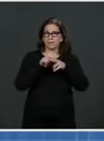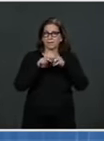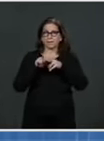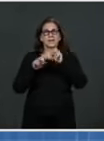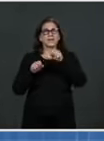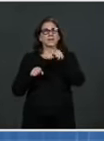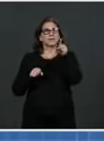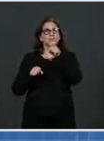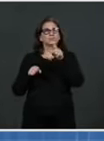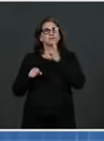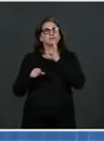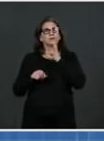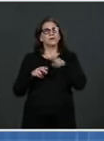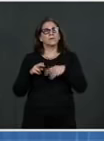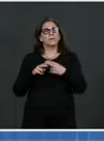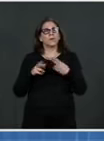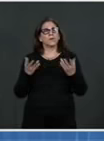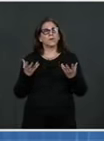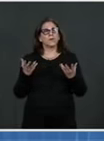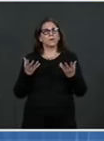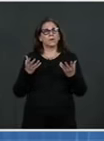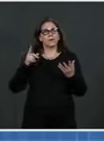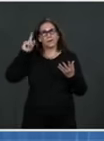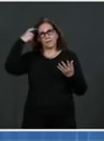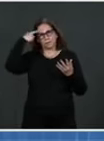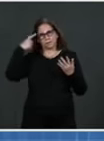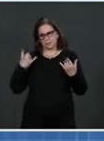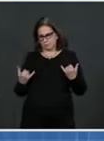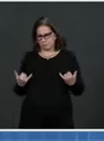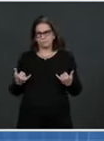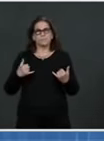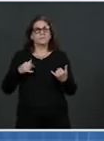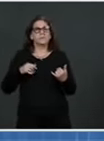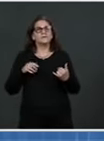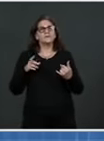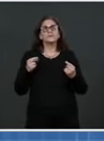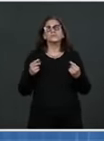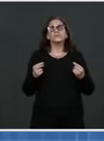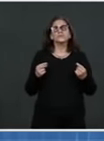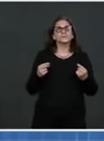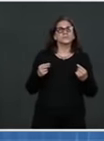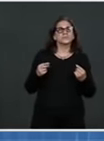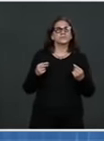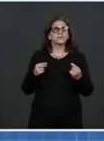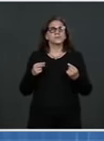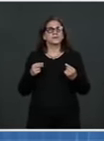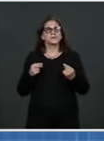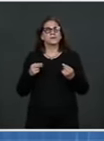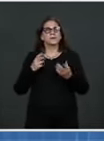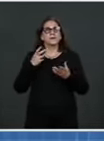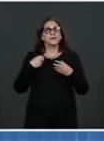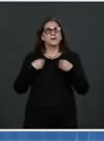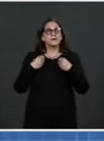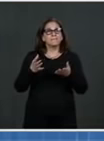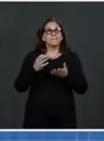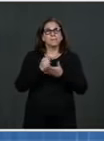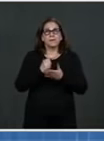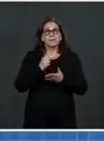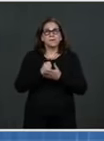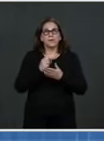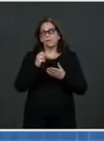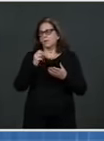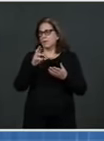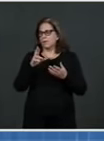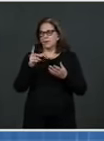government or the administration's current role in issuing these so-called passports or certificates? And why is it taking a little while longer